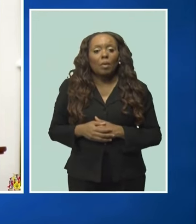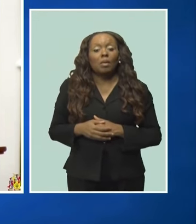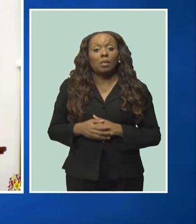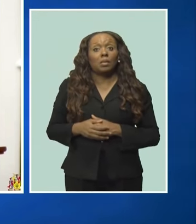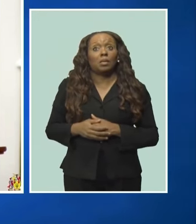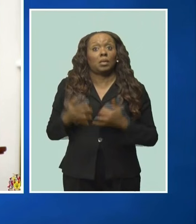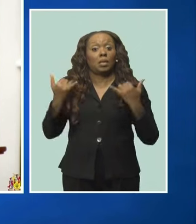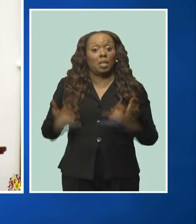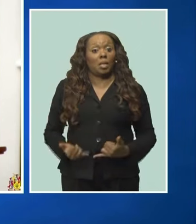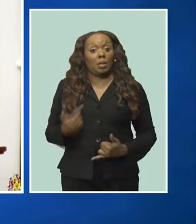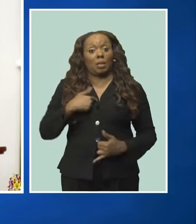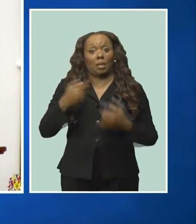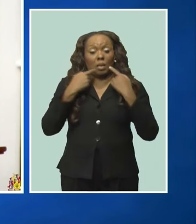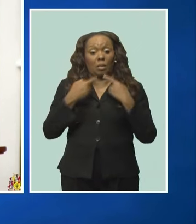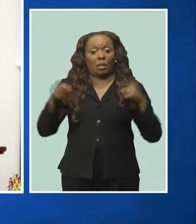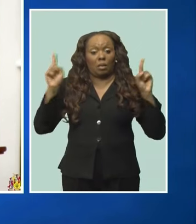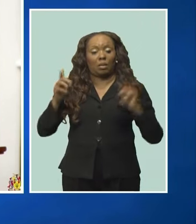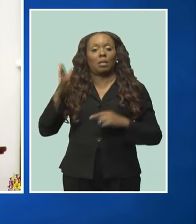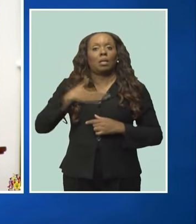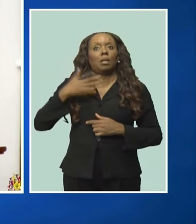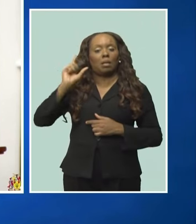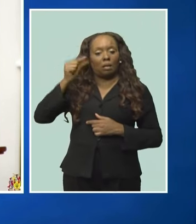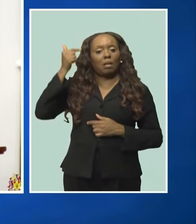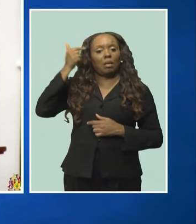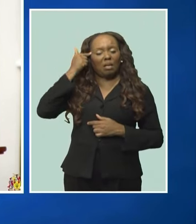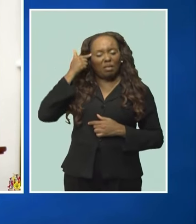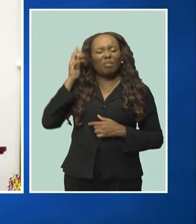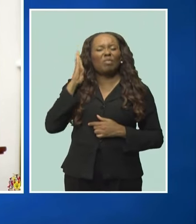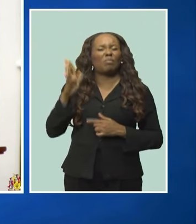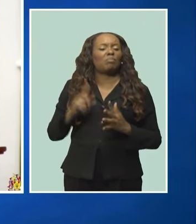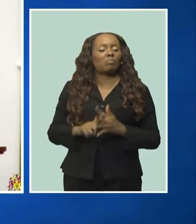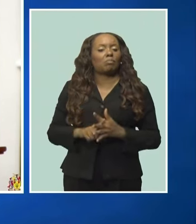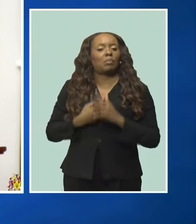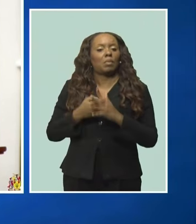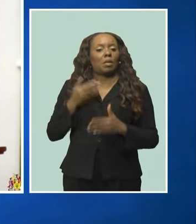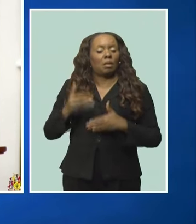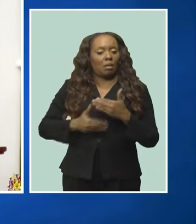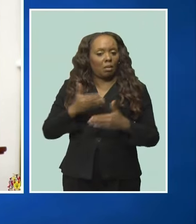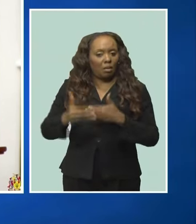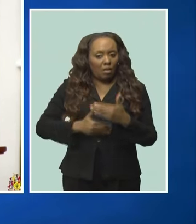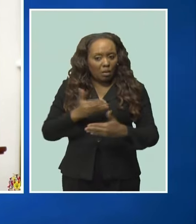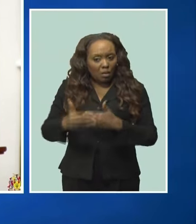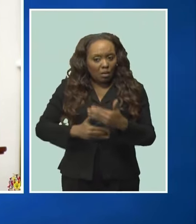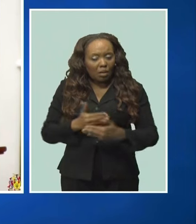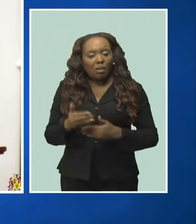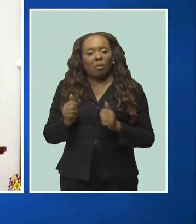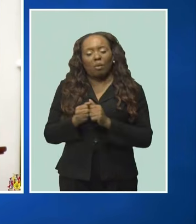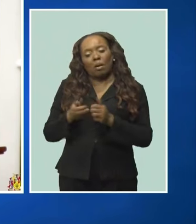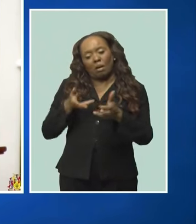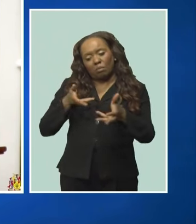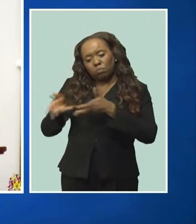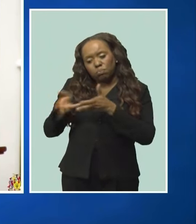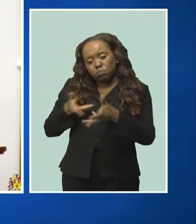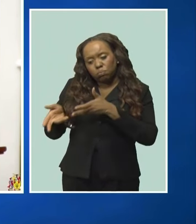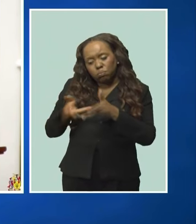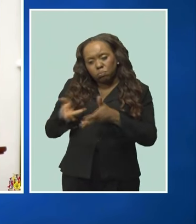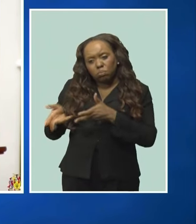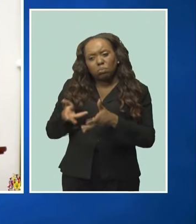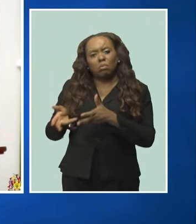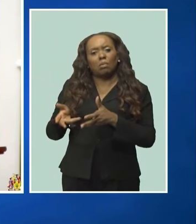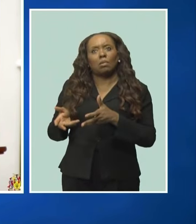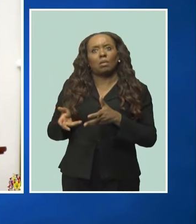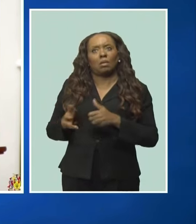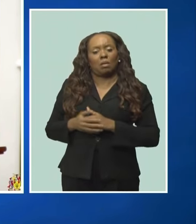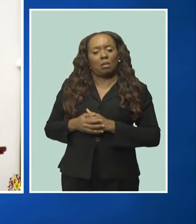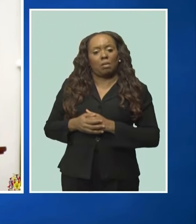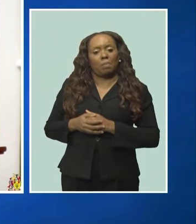that I announce that my government will immediately begin a process of engaging in direct negotiation as its preferred form